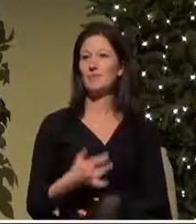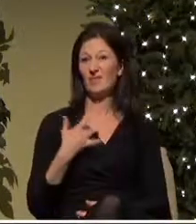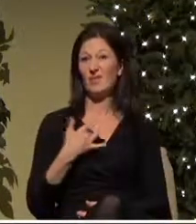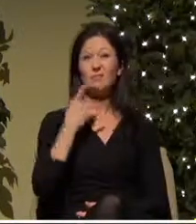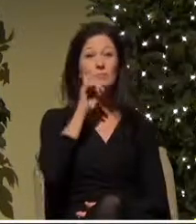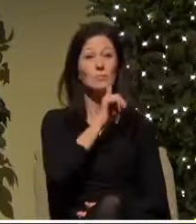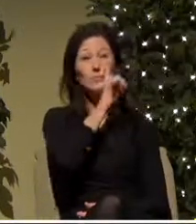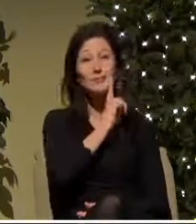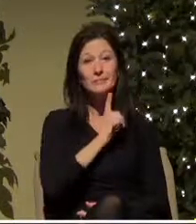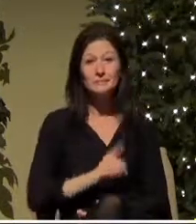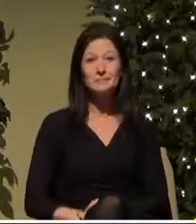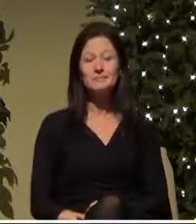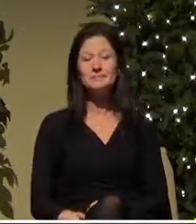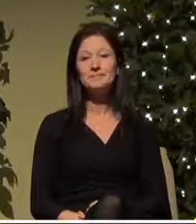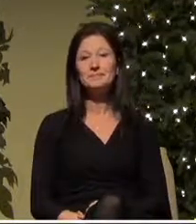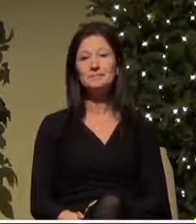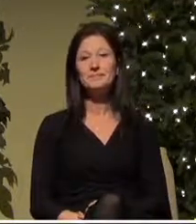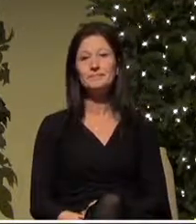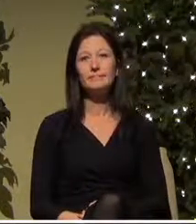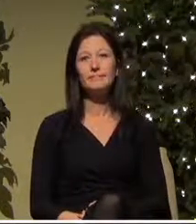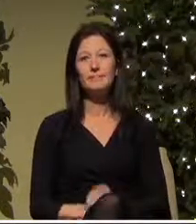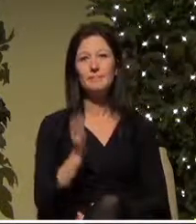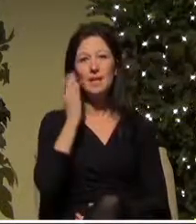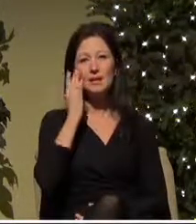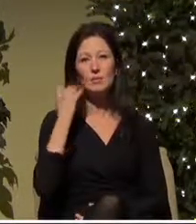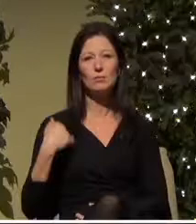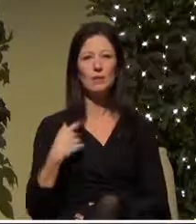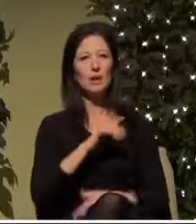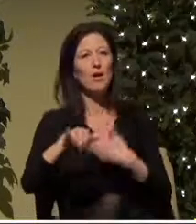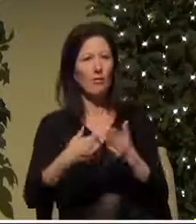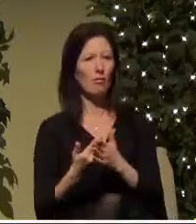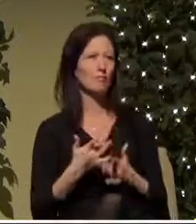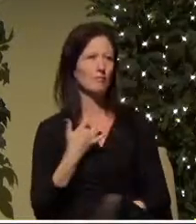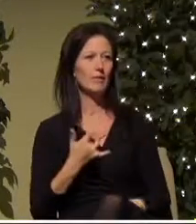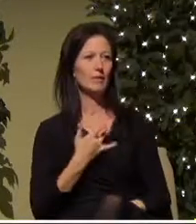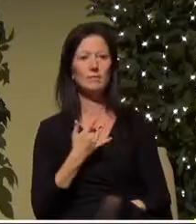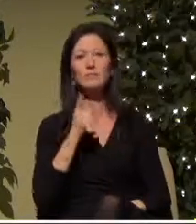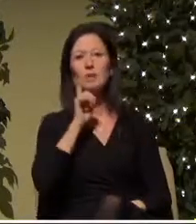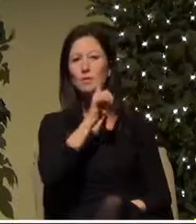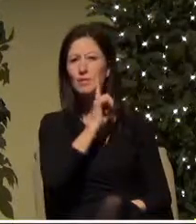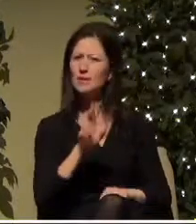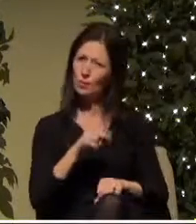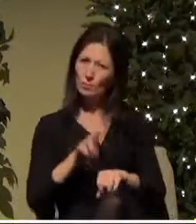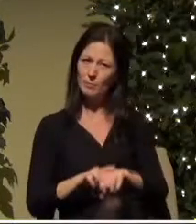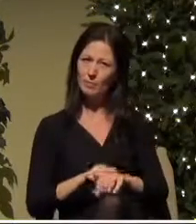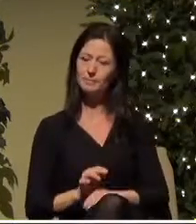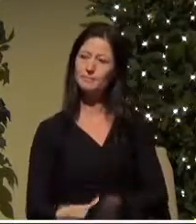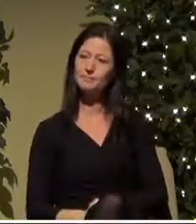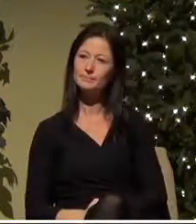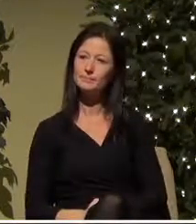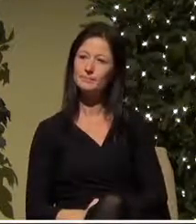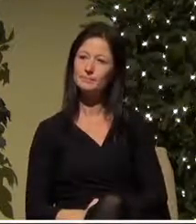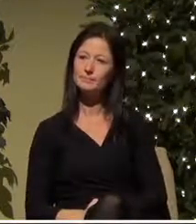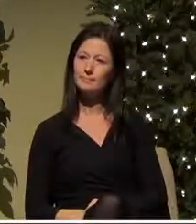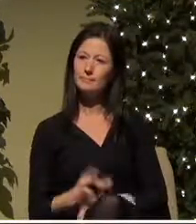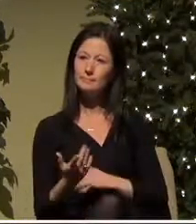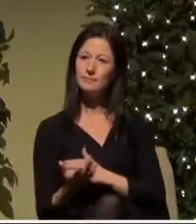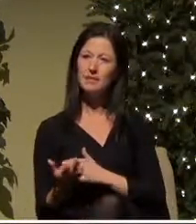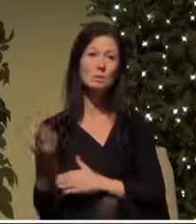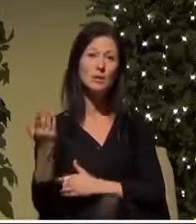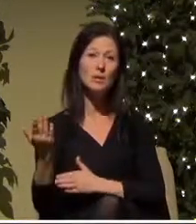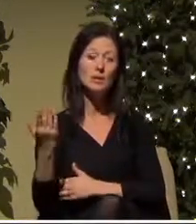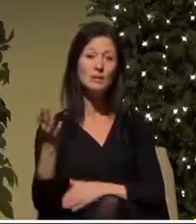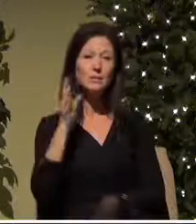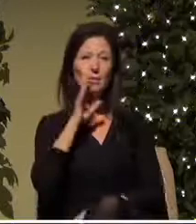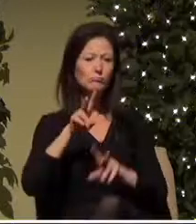loneliness and I know that we're all feeling it it's normal and what we're going to do this morning is we're going to tap into that feeling